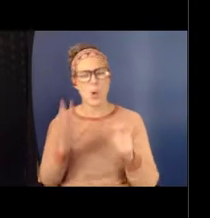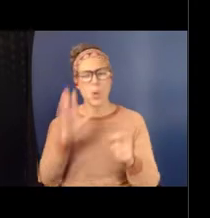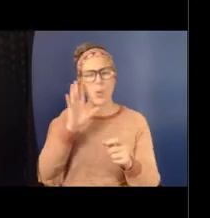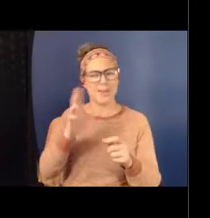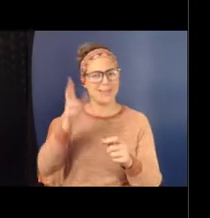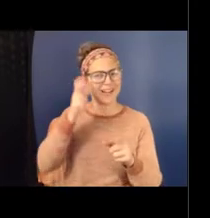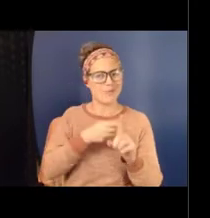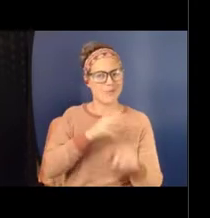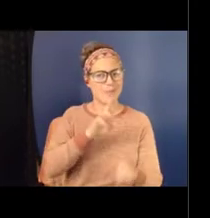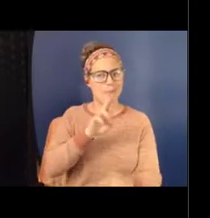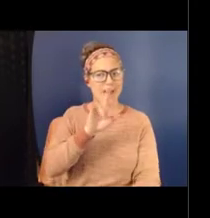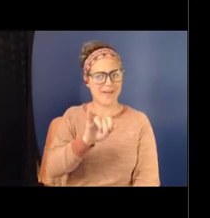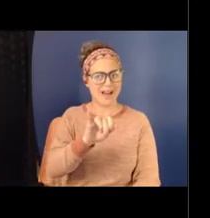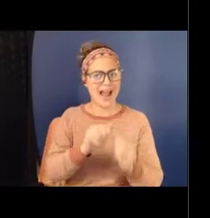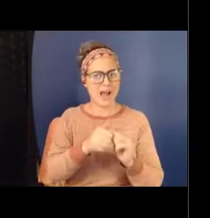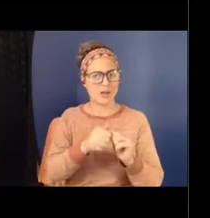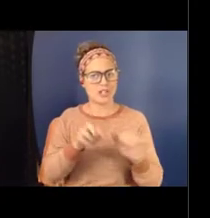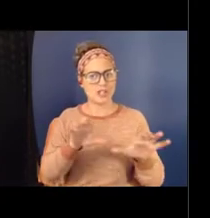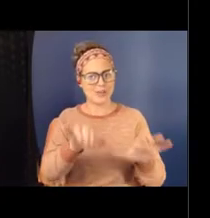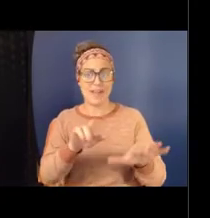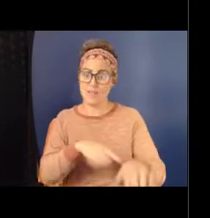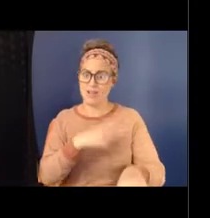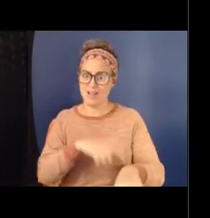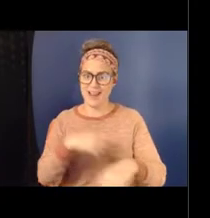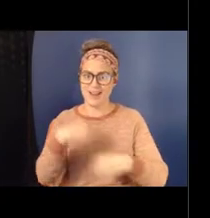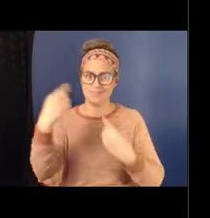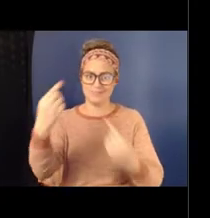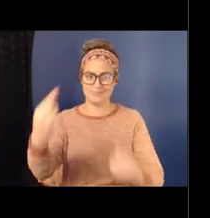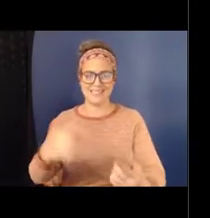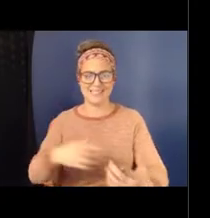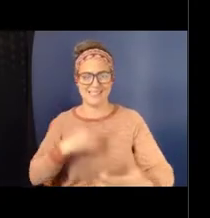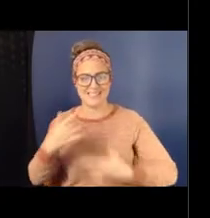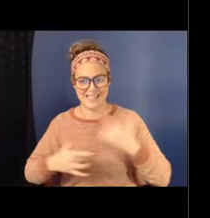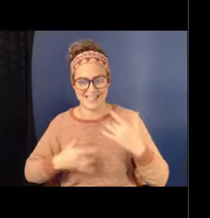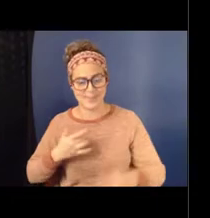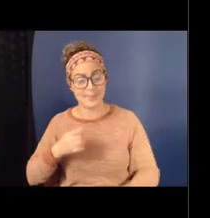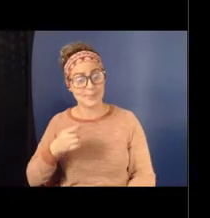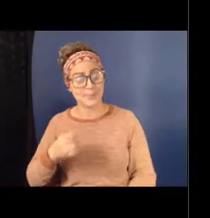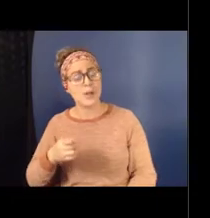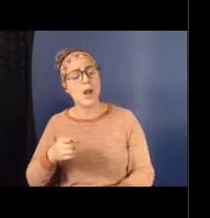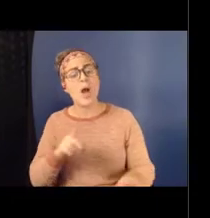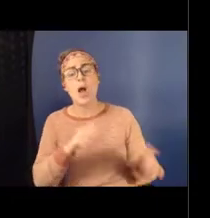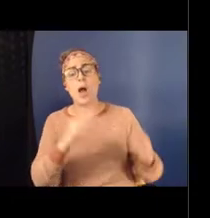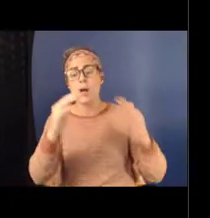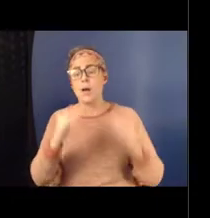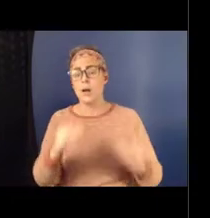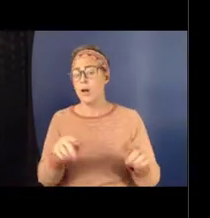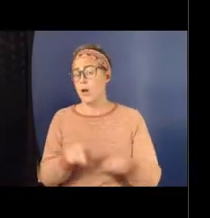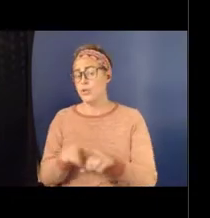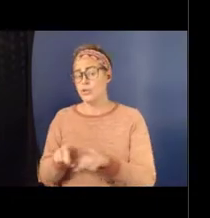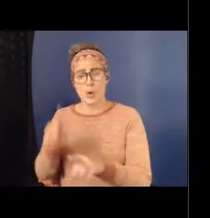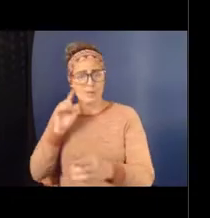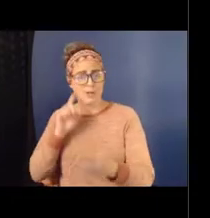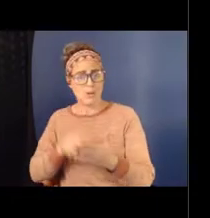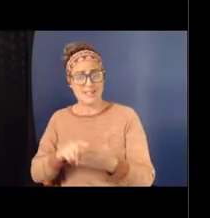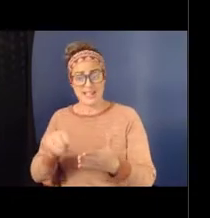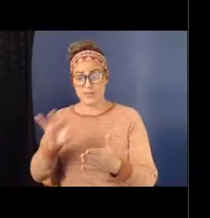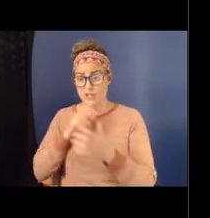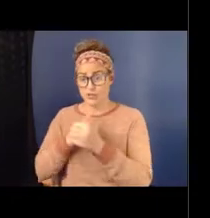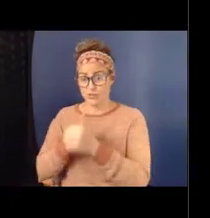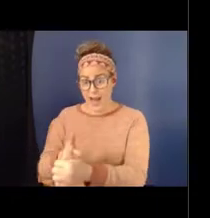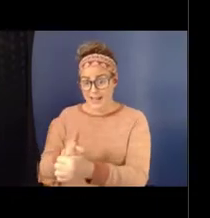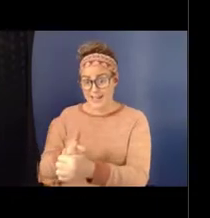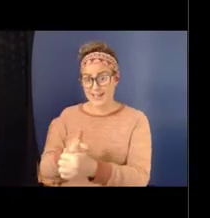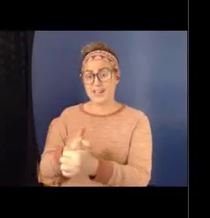long time. And so, that's exciting. We also then know that as we track these kids into later middle school,